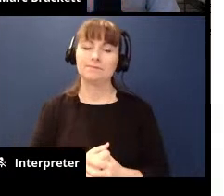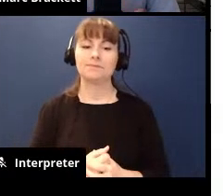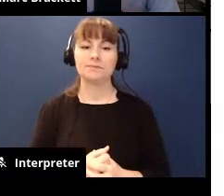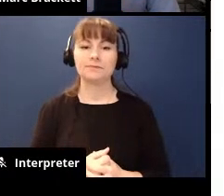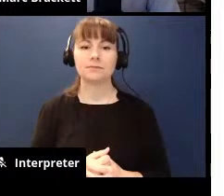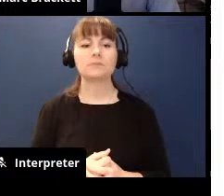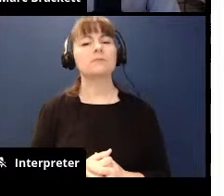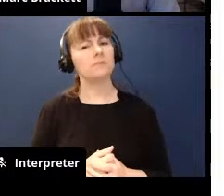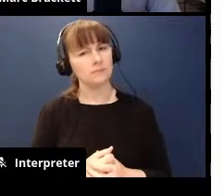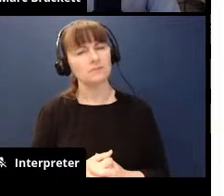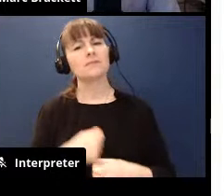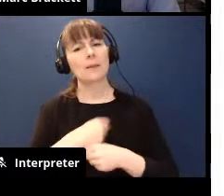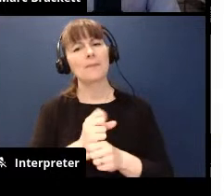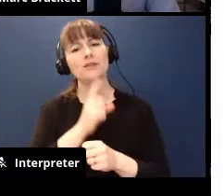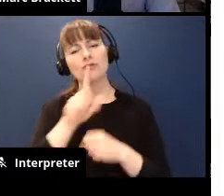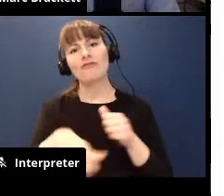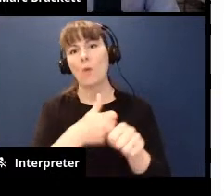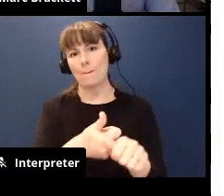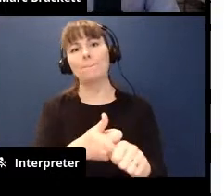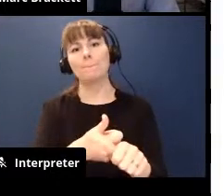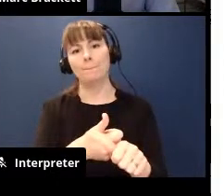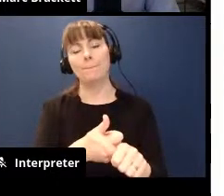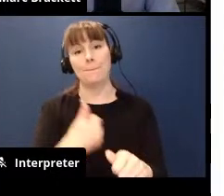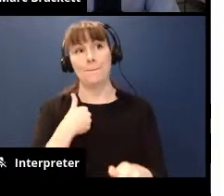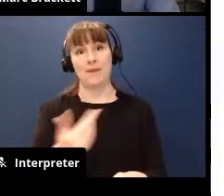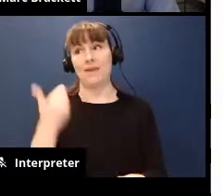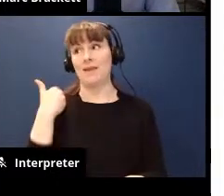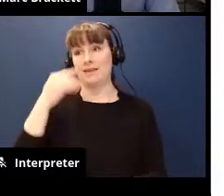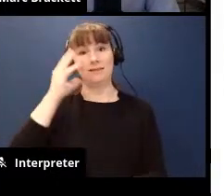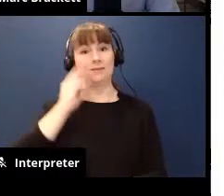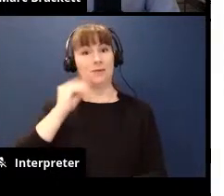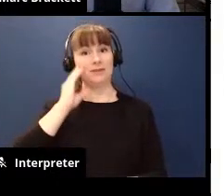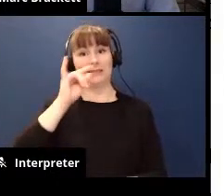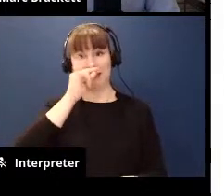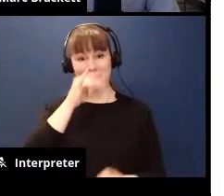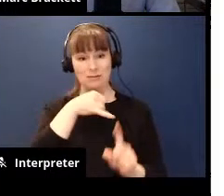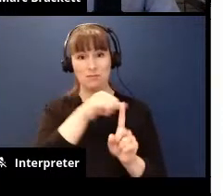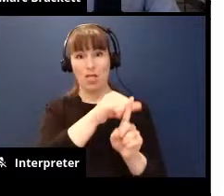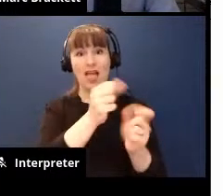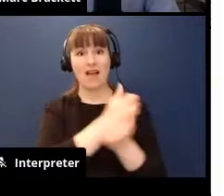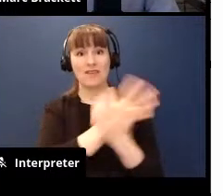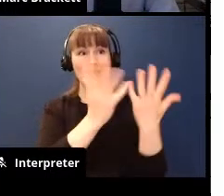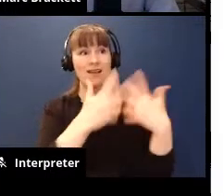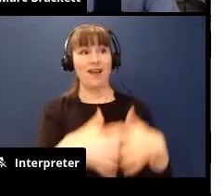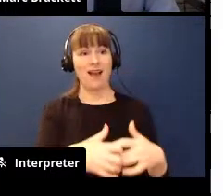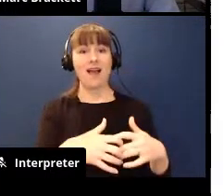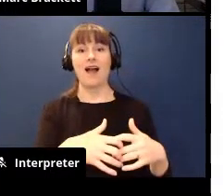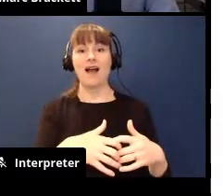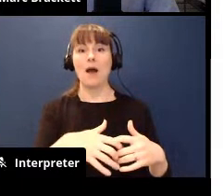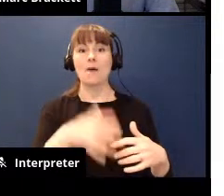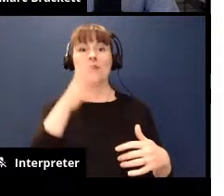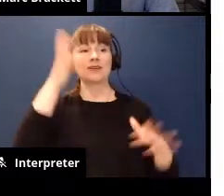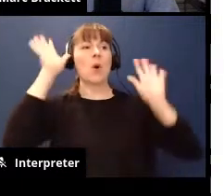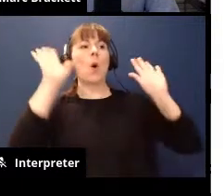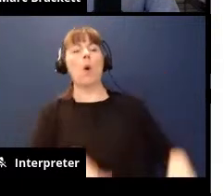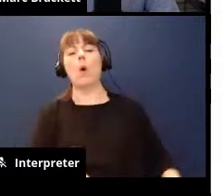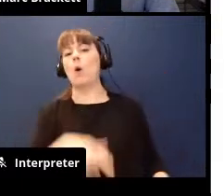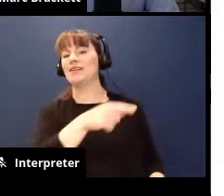making sure you follow up you know when i was a kid who was bullied once everything was fine oh good now he's not being bullied anymore